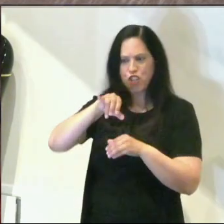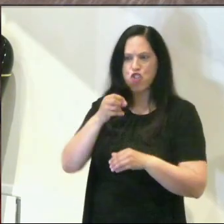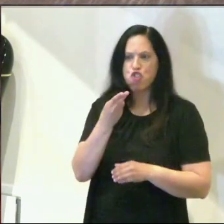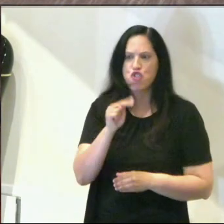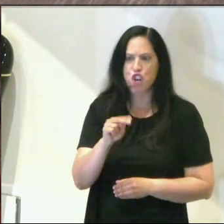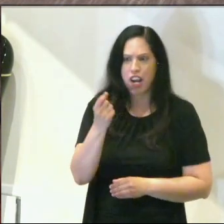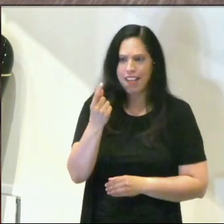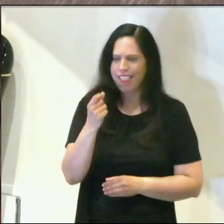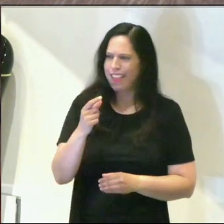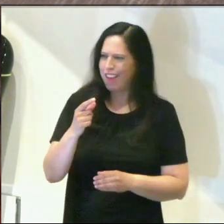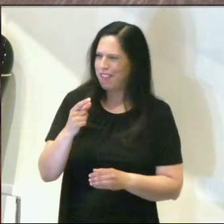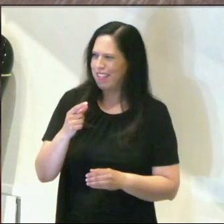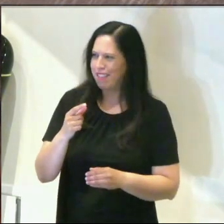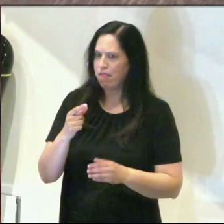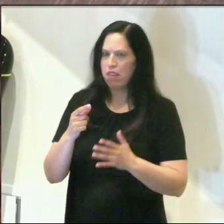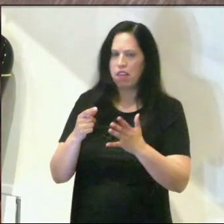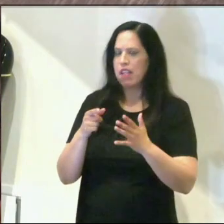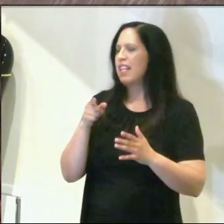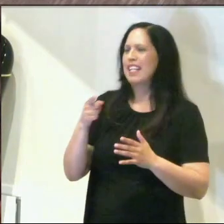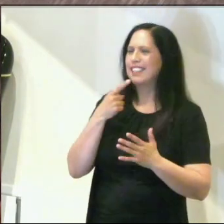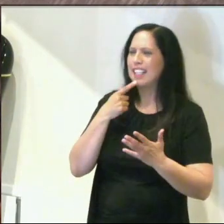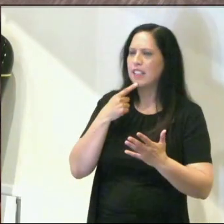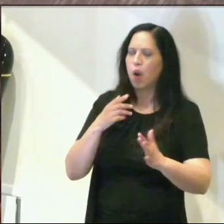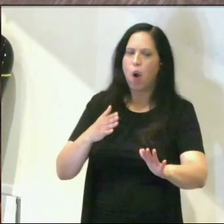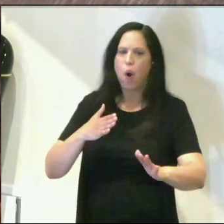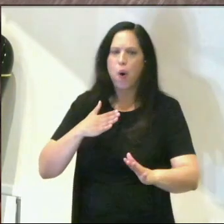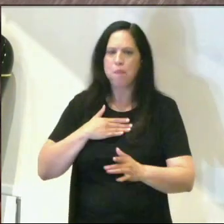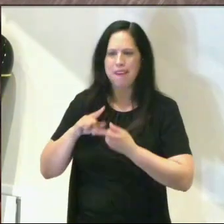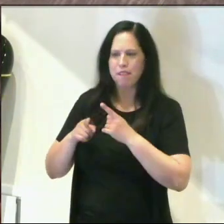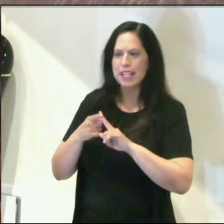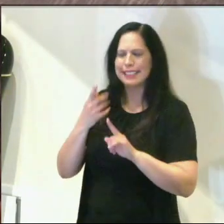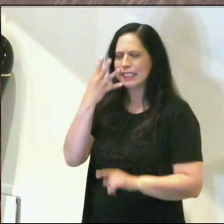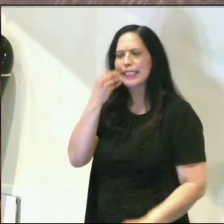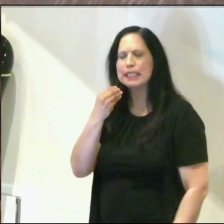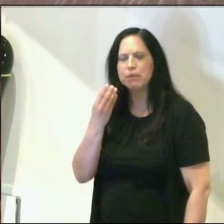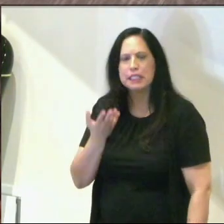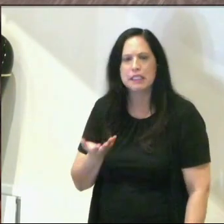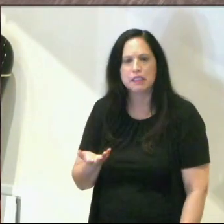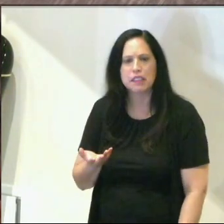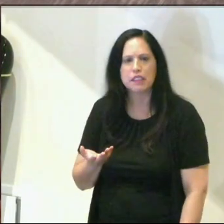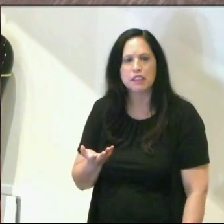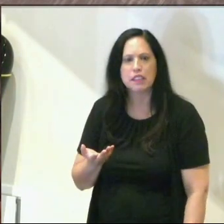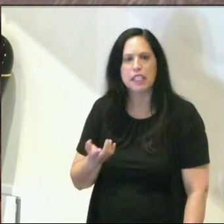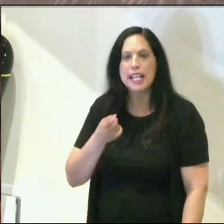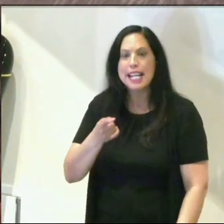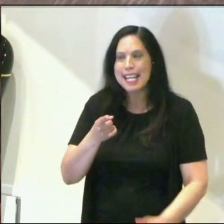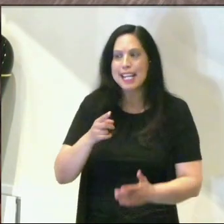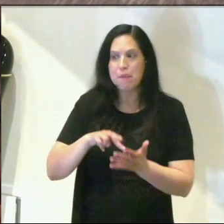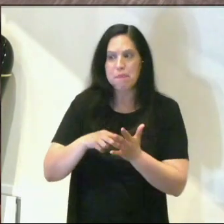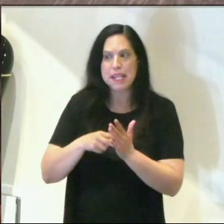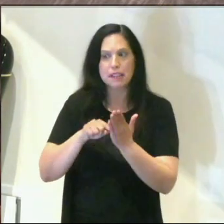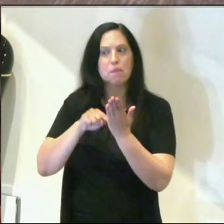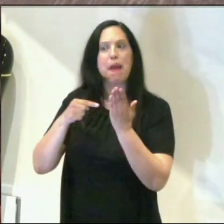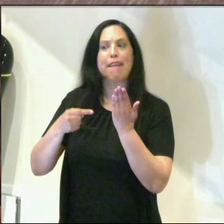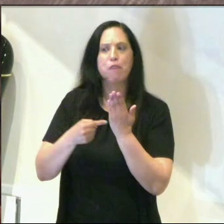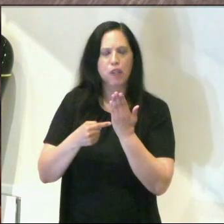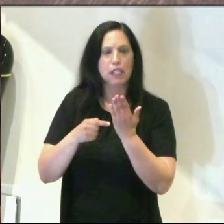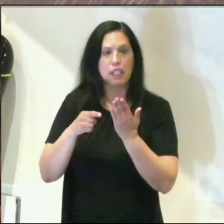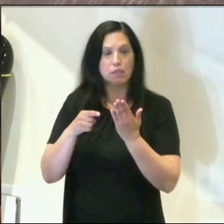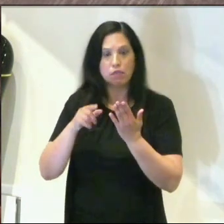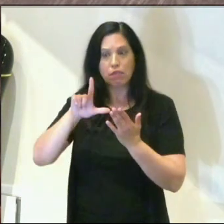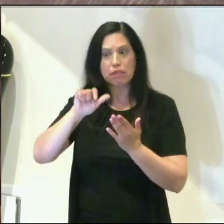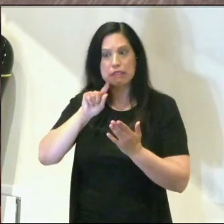the account of Lazarus, Jesus first tells the disciples, hey, my buddy's sleeping. He's speaking metaphorically. He's dead, but he says